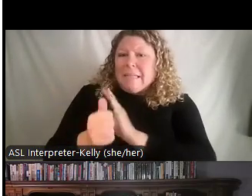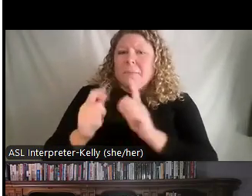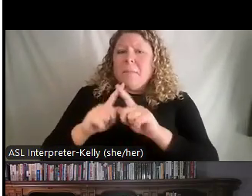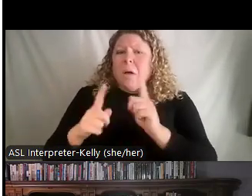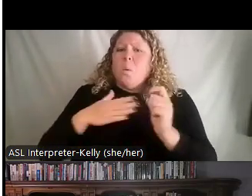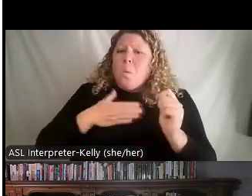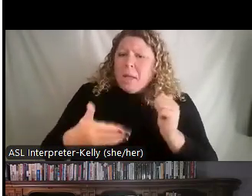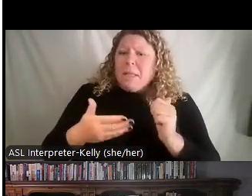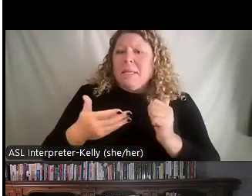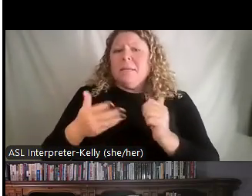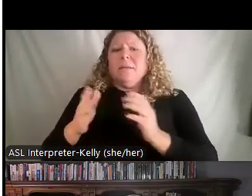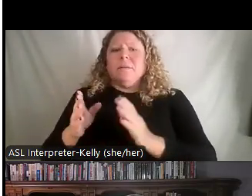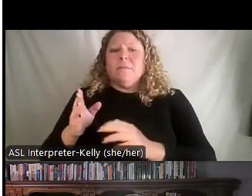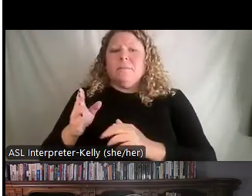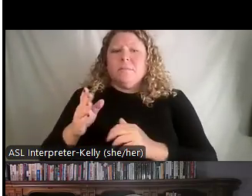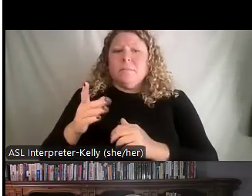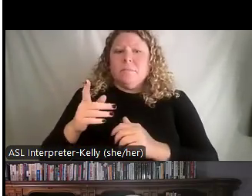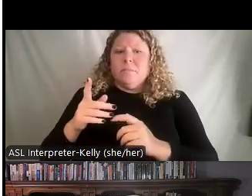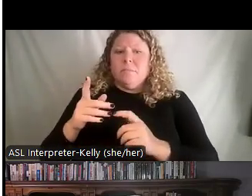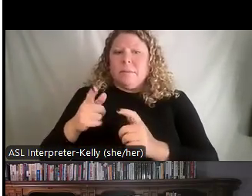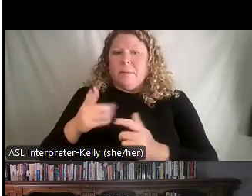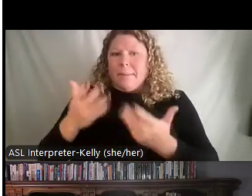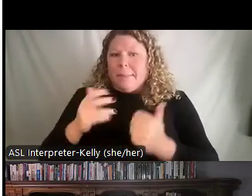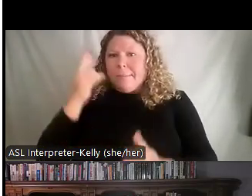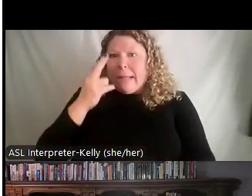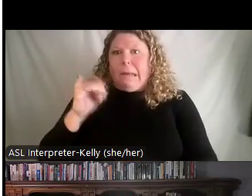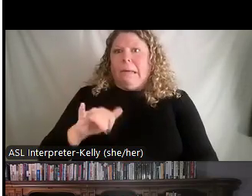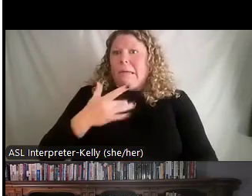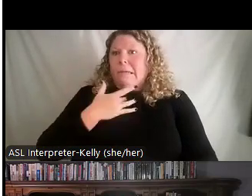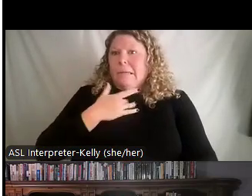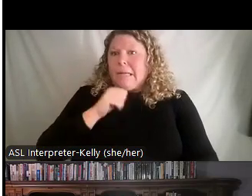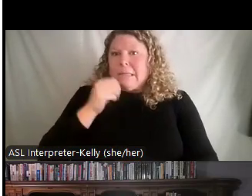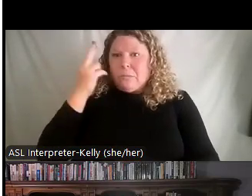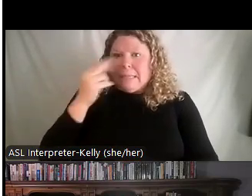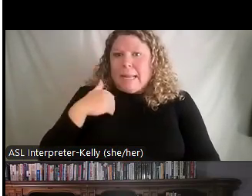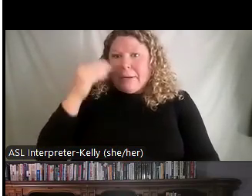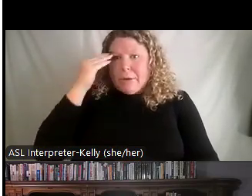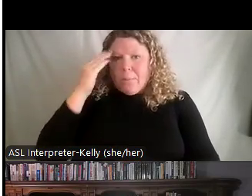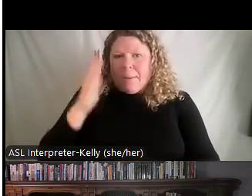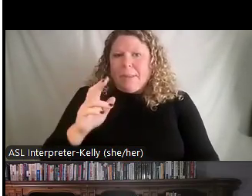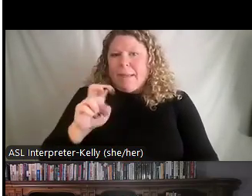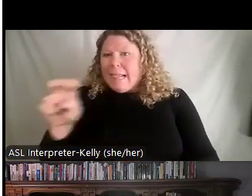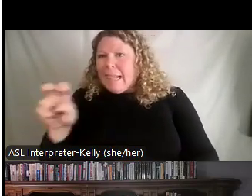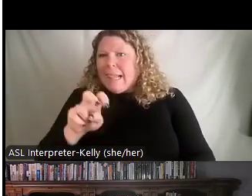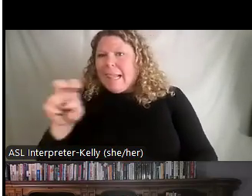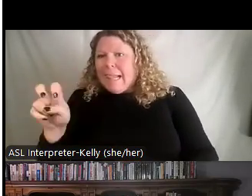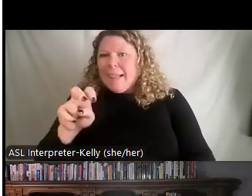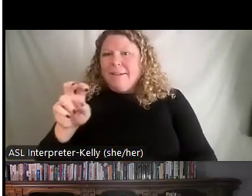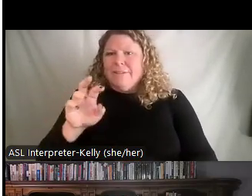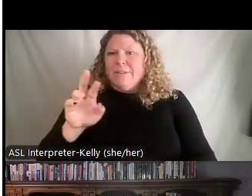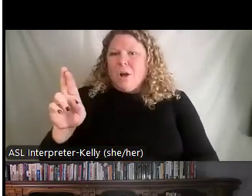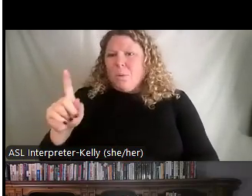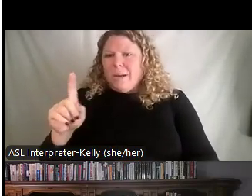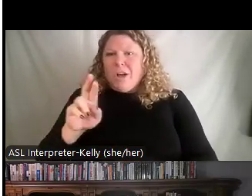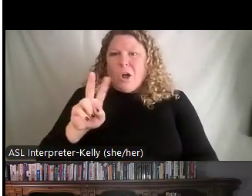Of course, as they know more, they realize they don't know as much as they thought they did. So it might kind of slip back. This is where there's a little bit of a dichotomy. It's that